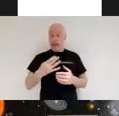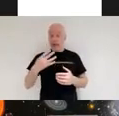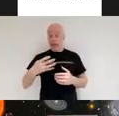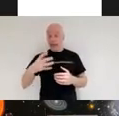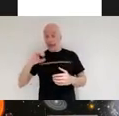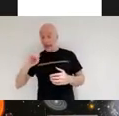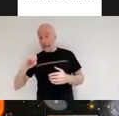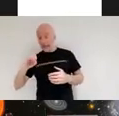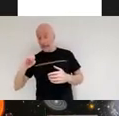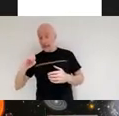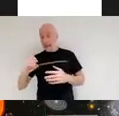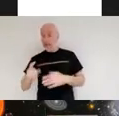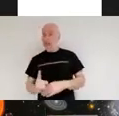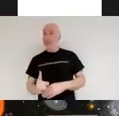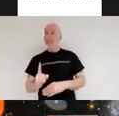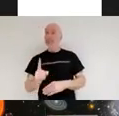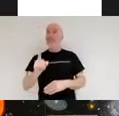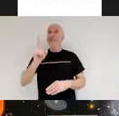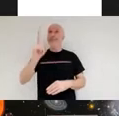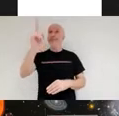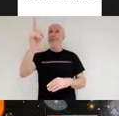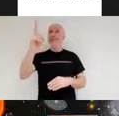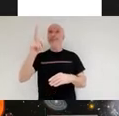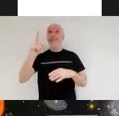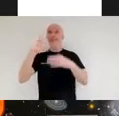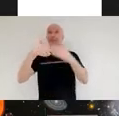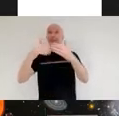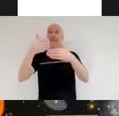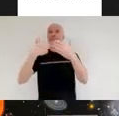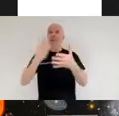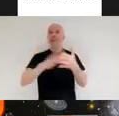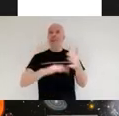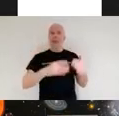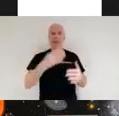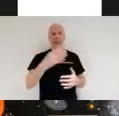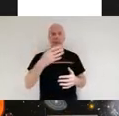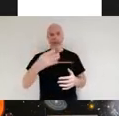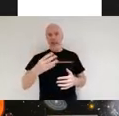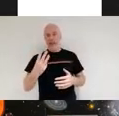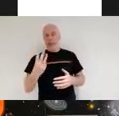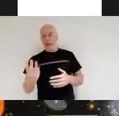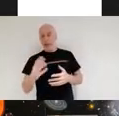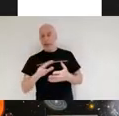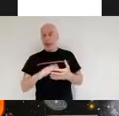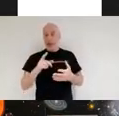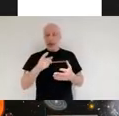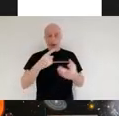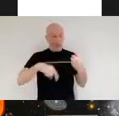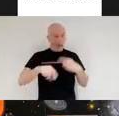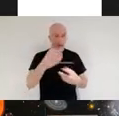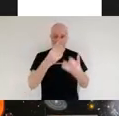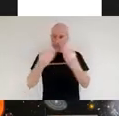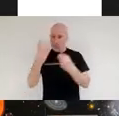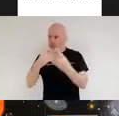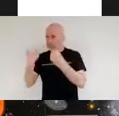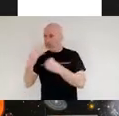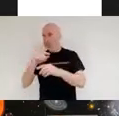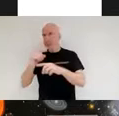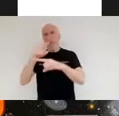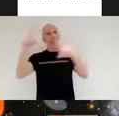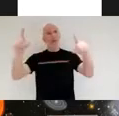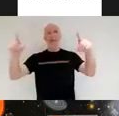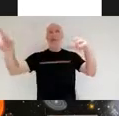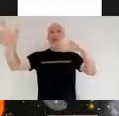it has revolutionized our understanding of the universe it's still functional now but it's no longer going to be